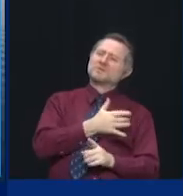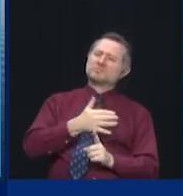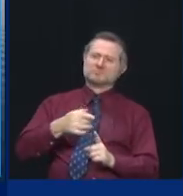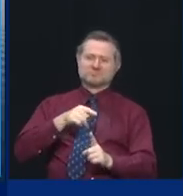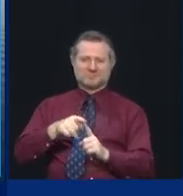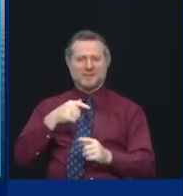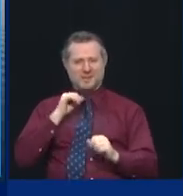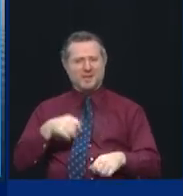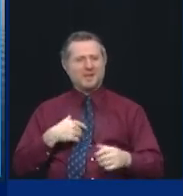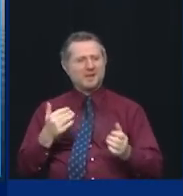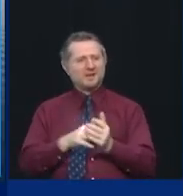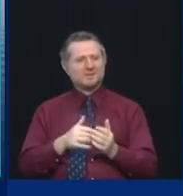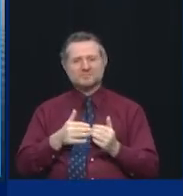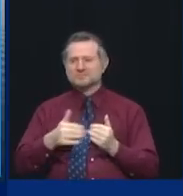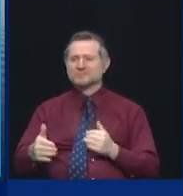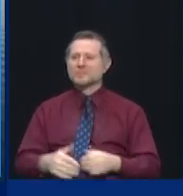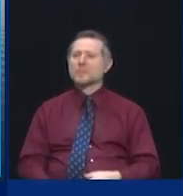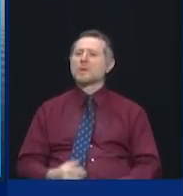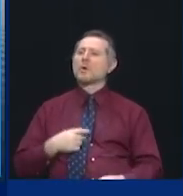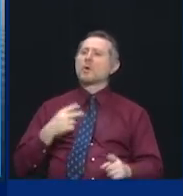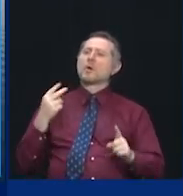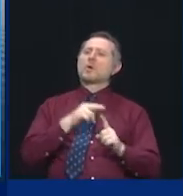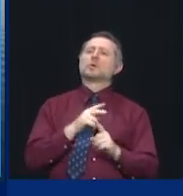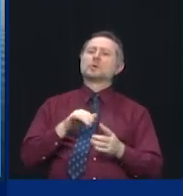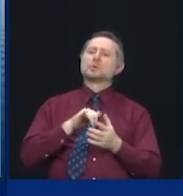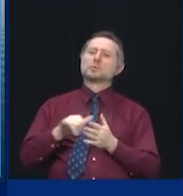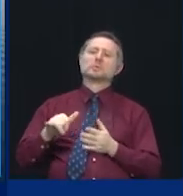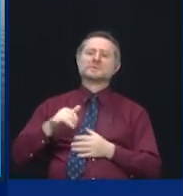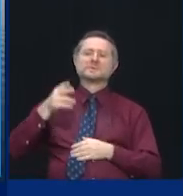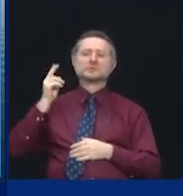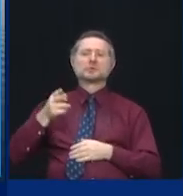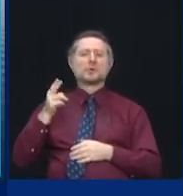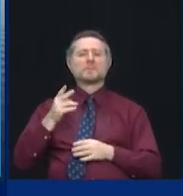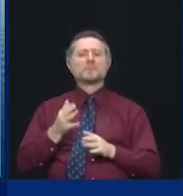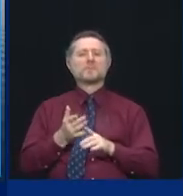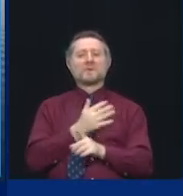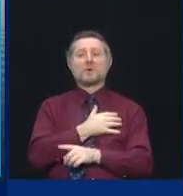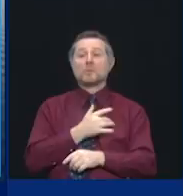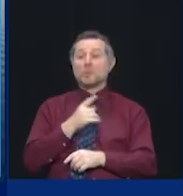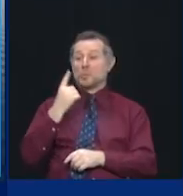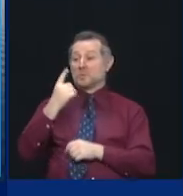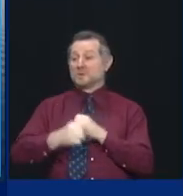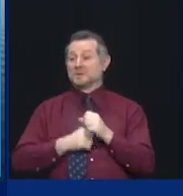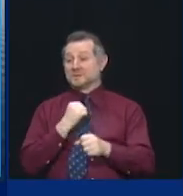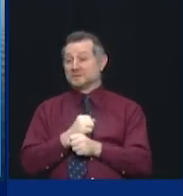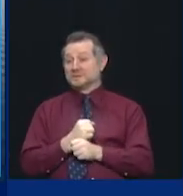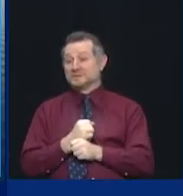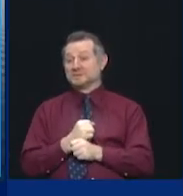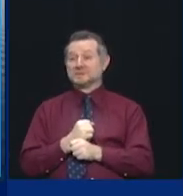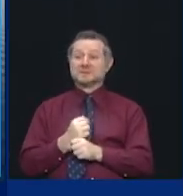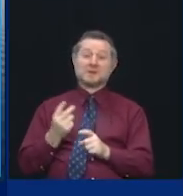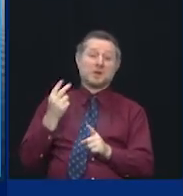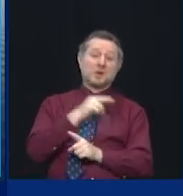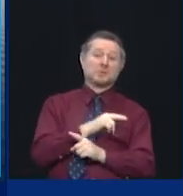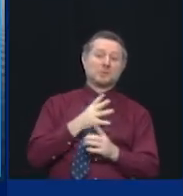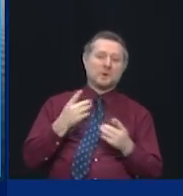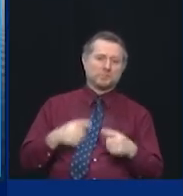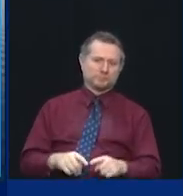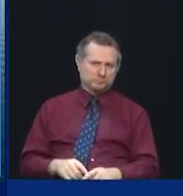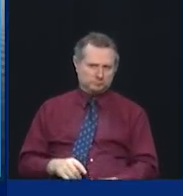accomplished over the past. Look at what we've done over the past year. And then tell me we can't.